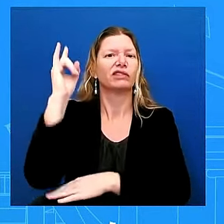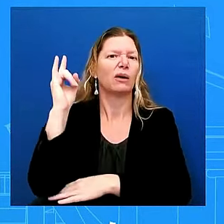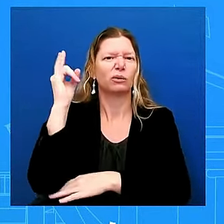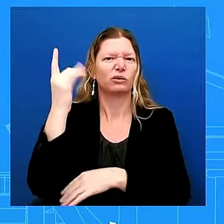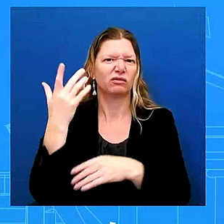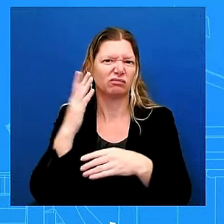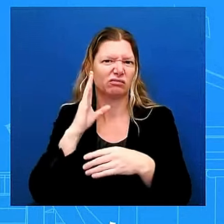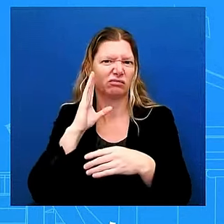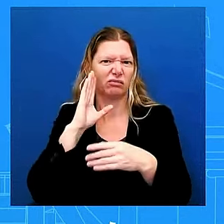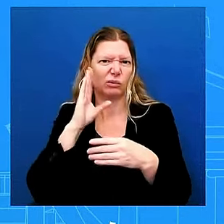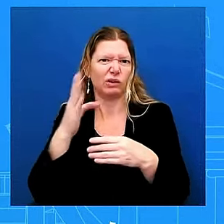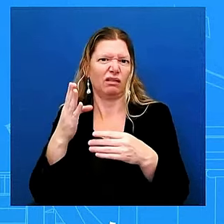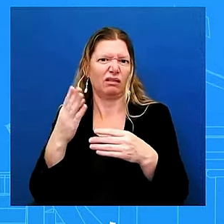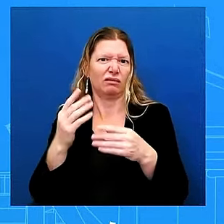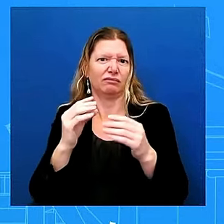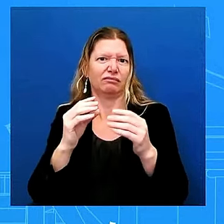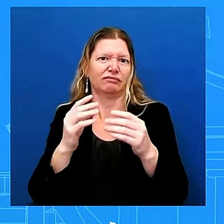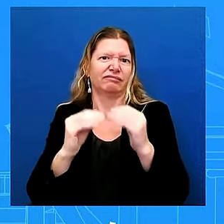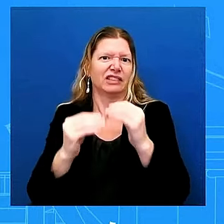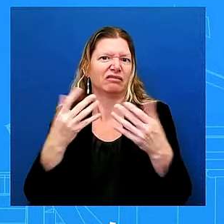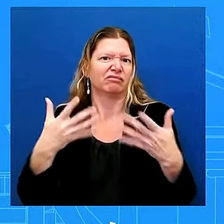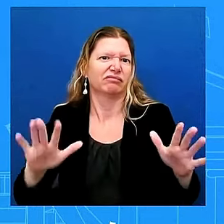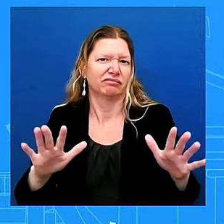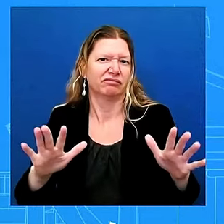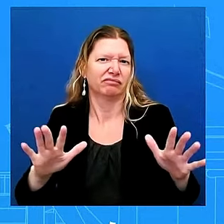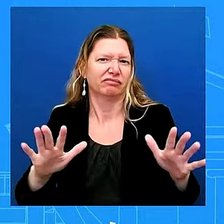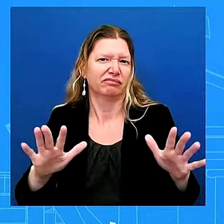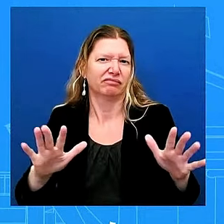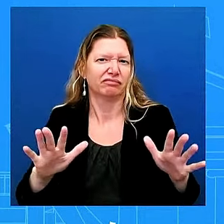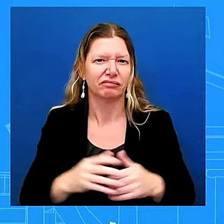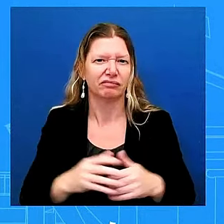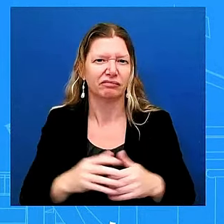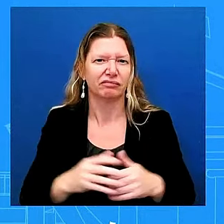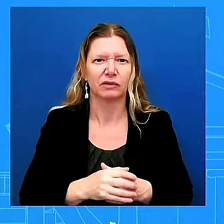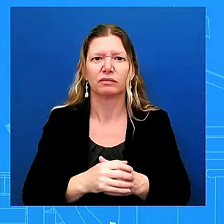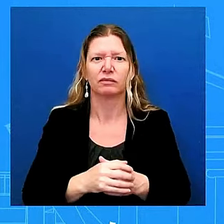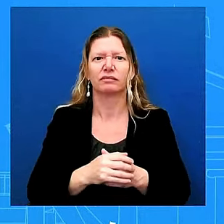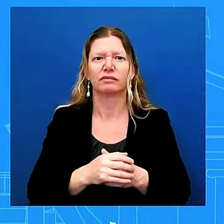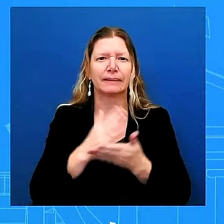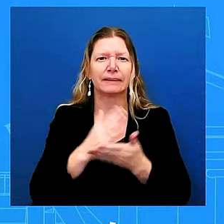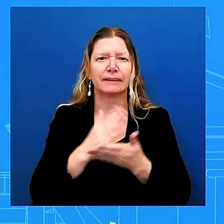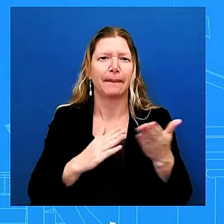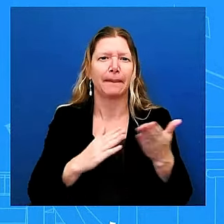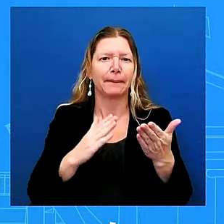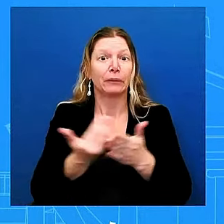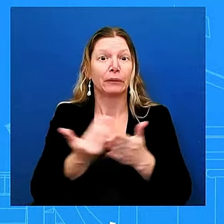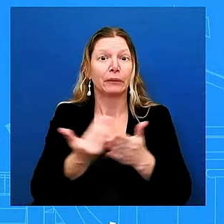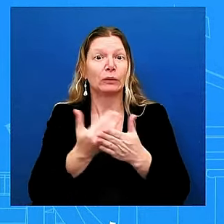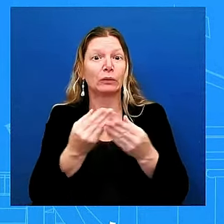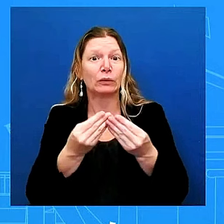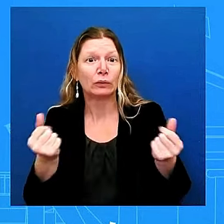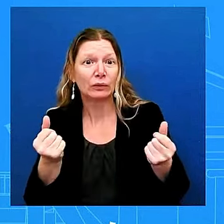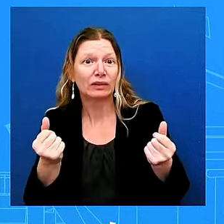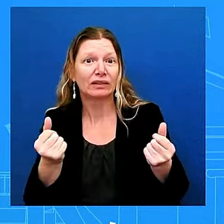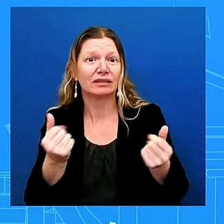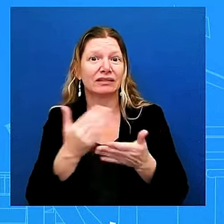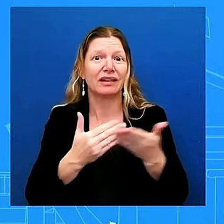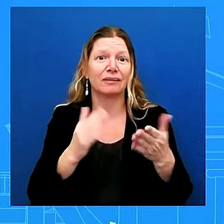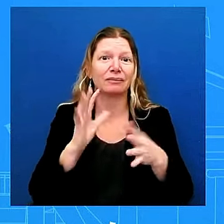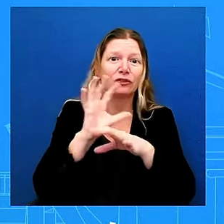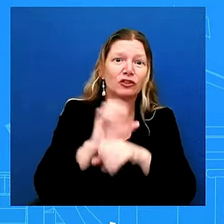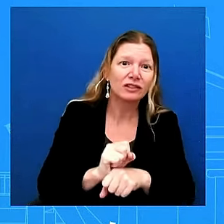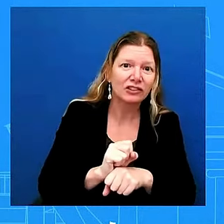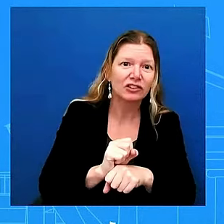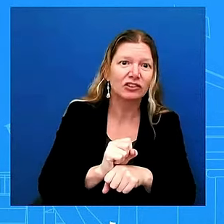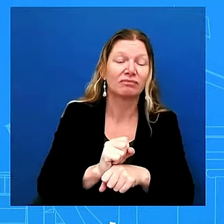some of them are more novel solutions some of them are more traditional on i'll just say on the death count you asked about so we